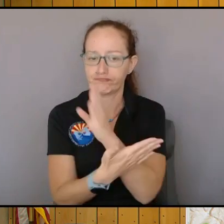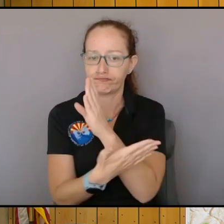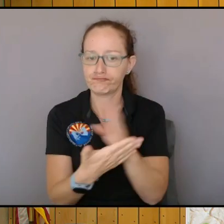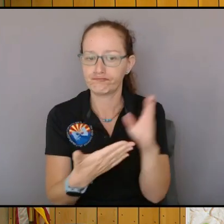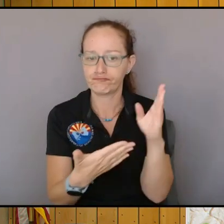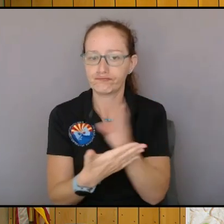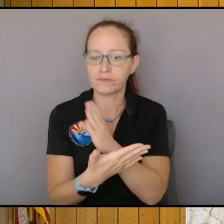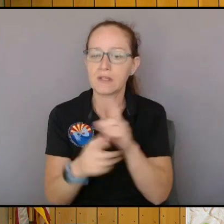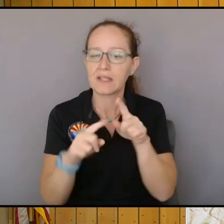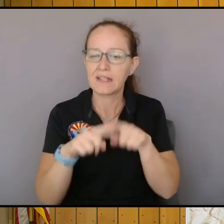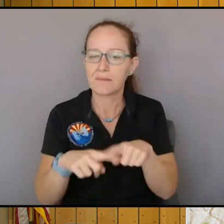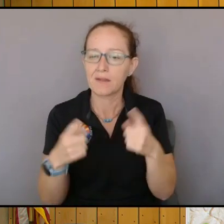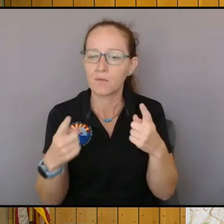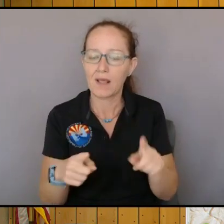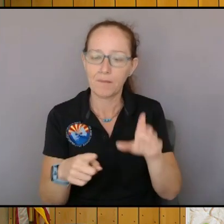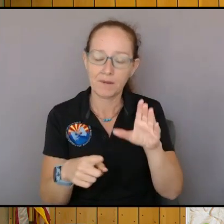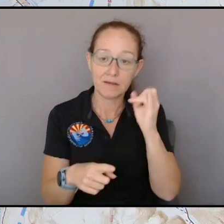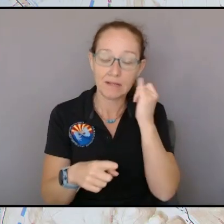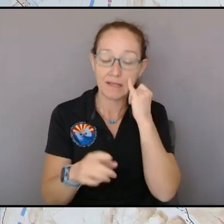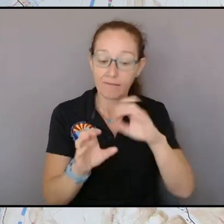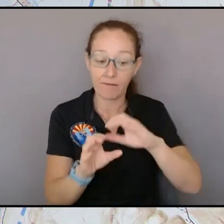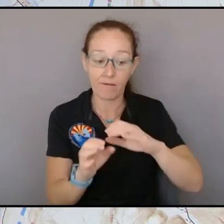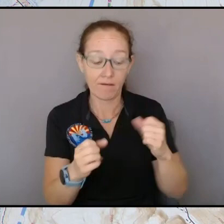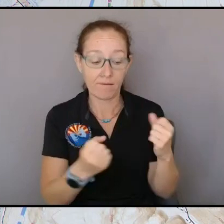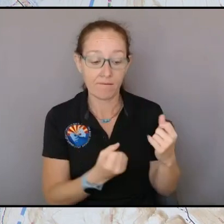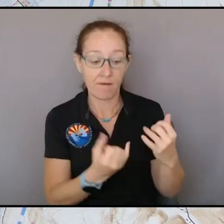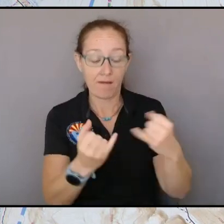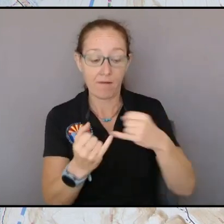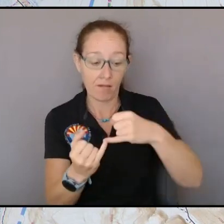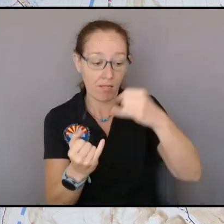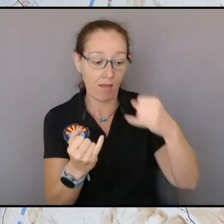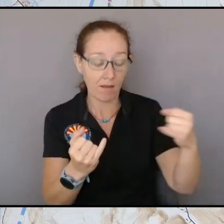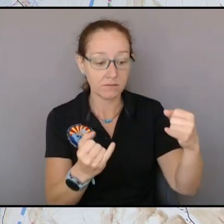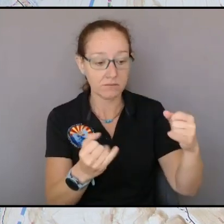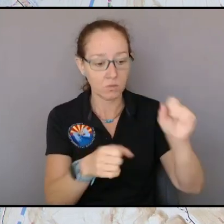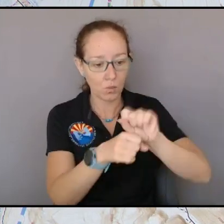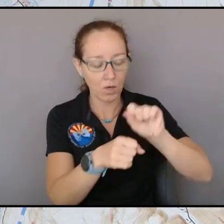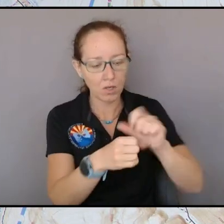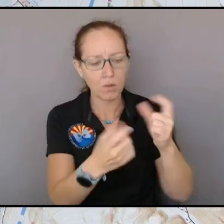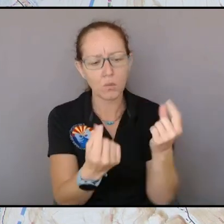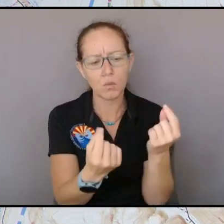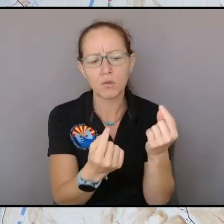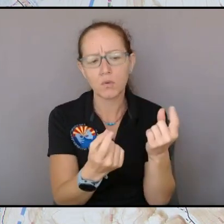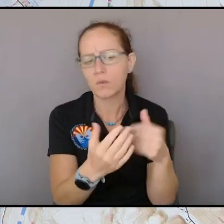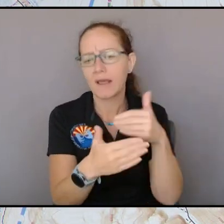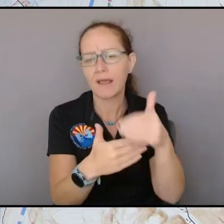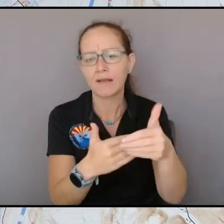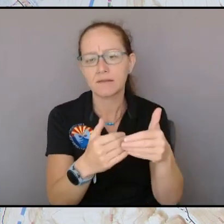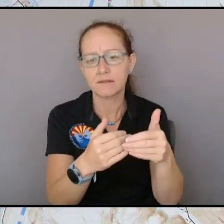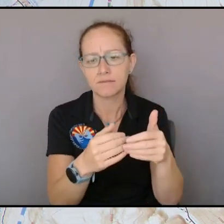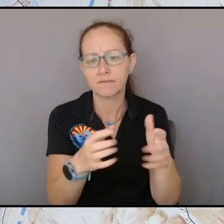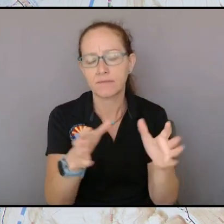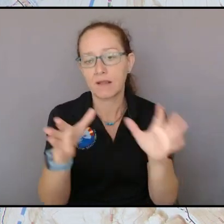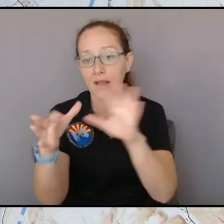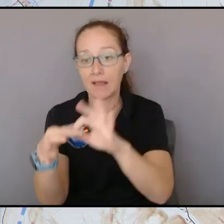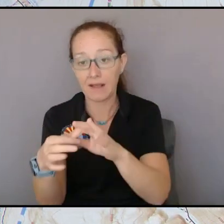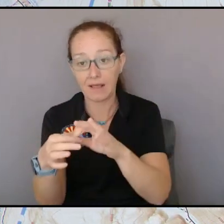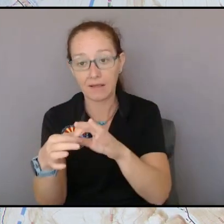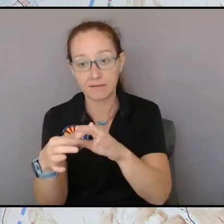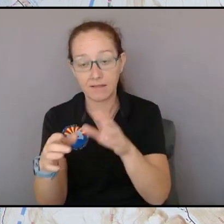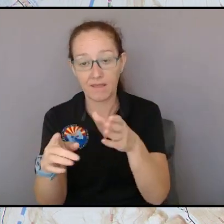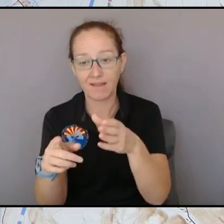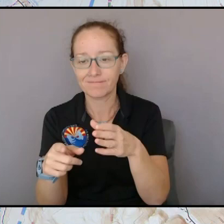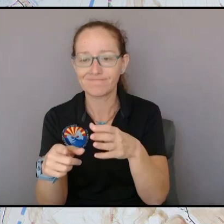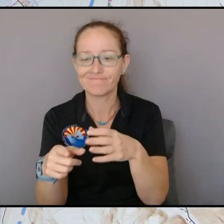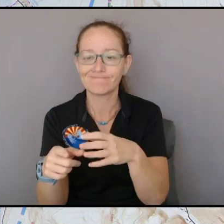what do they do with that or do they take it down and come down to this this ridge system here through virgin timber which is not you know that's